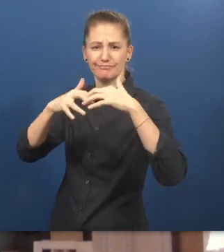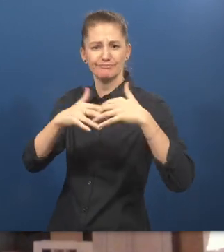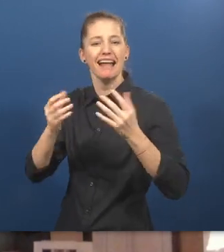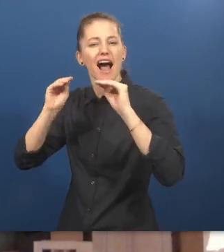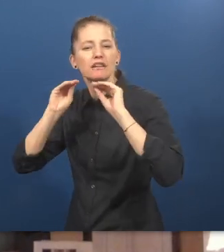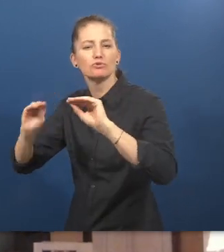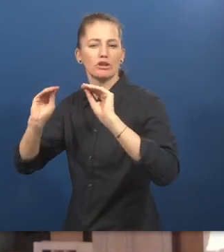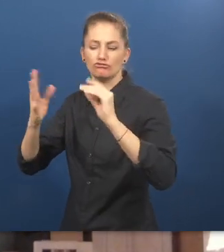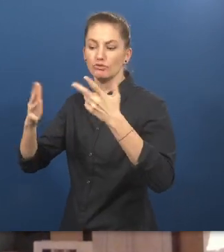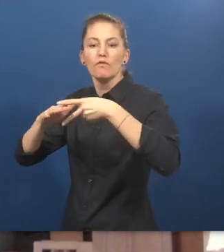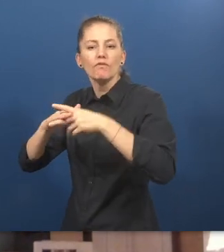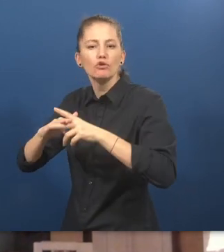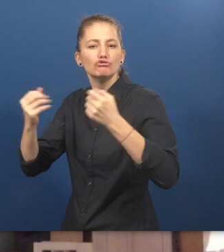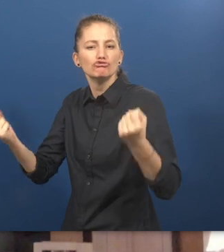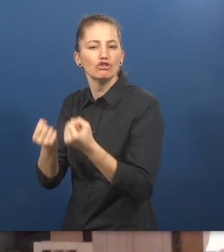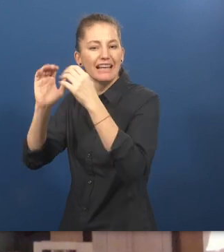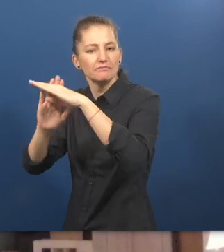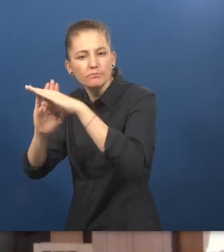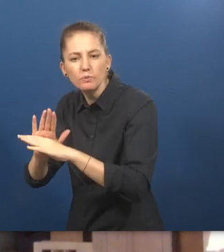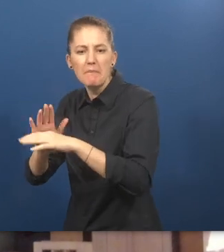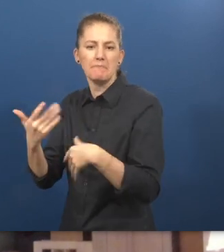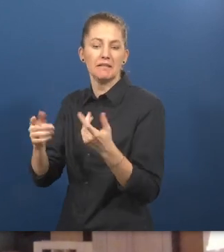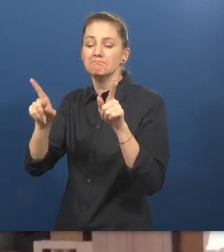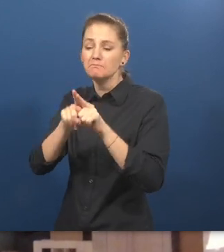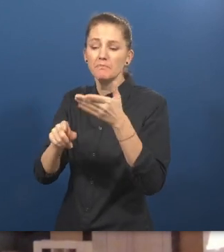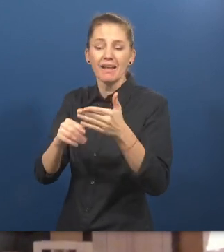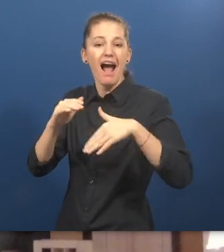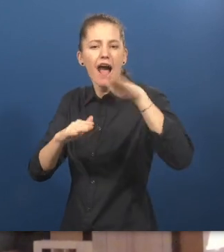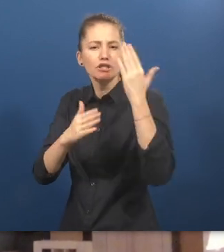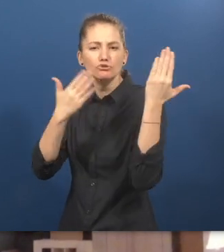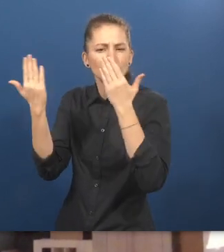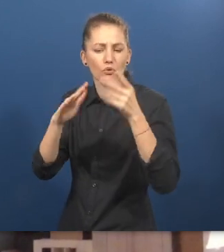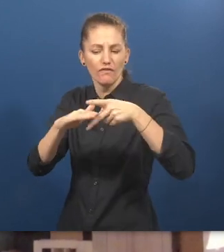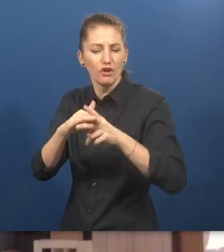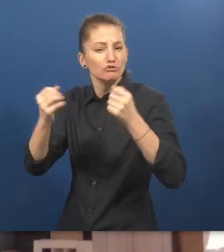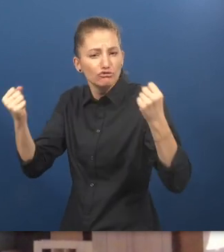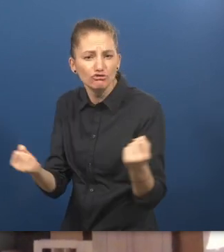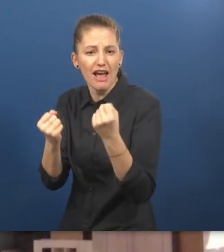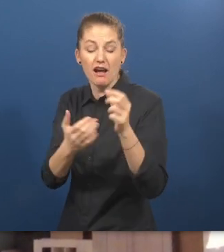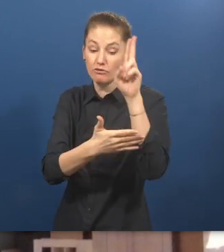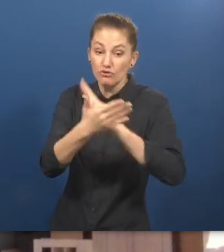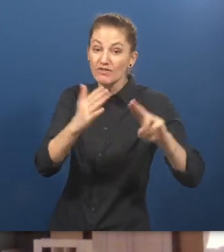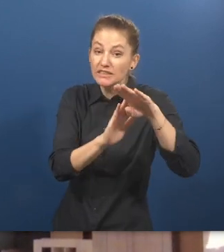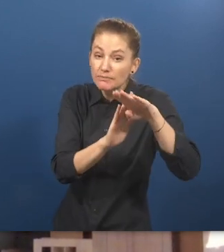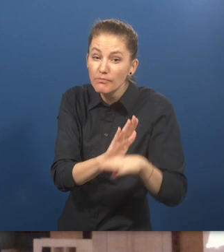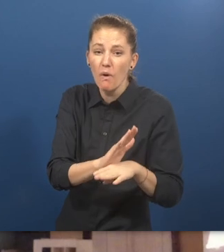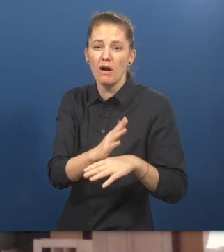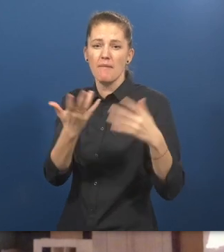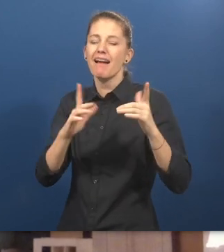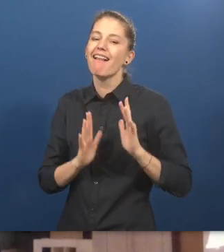innovative educational and vocational training programs have recently been developed in Vermont that include high school vocational training,